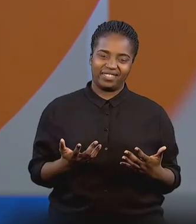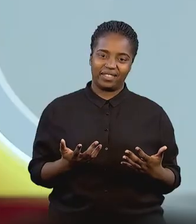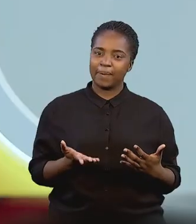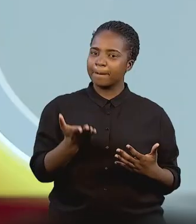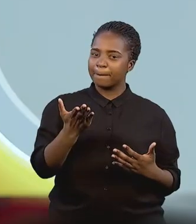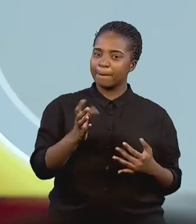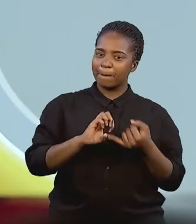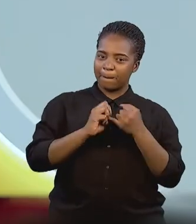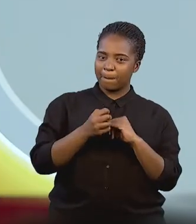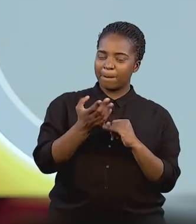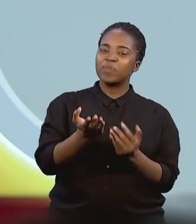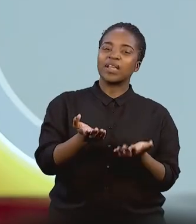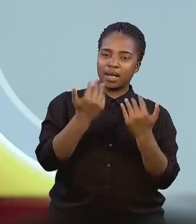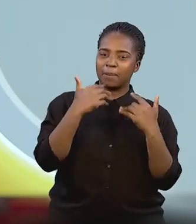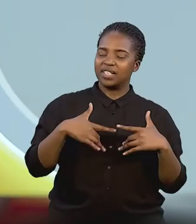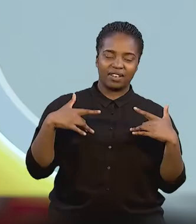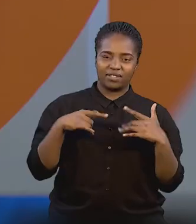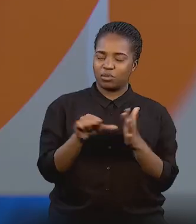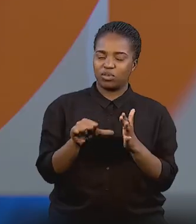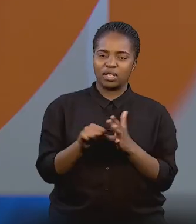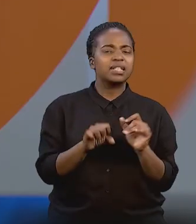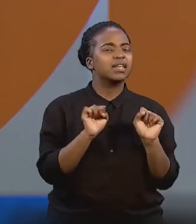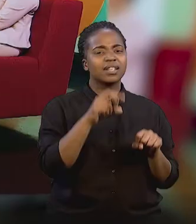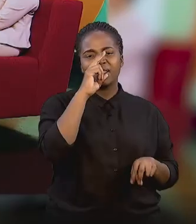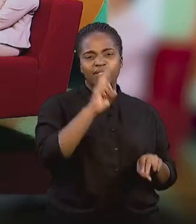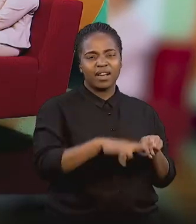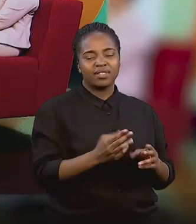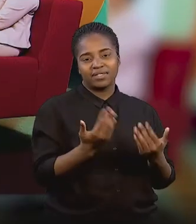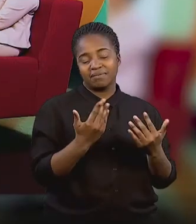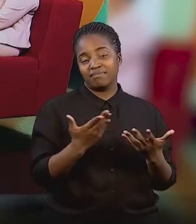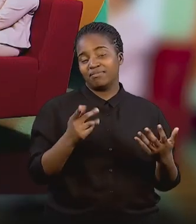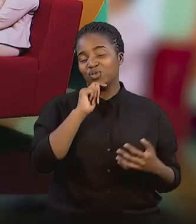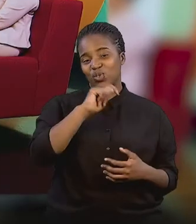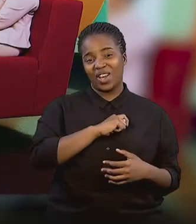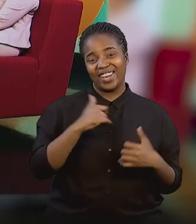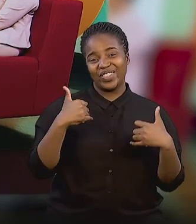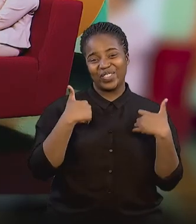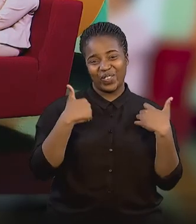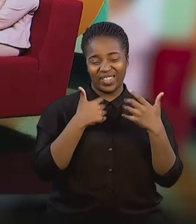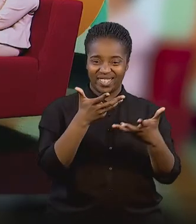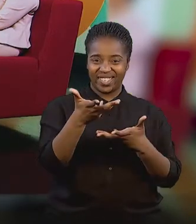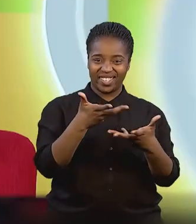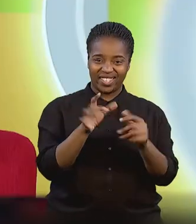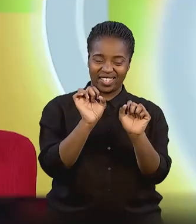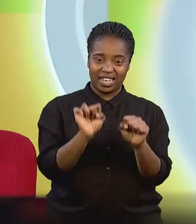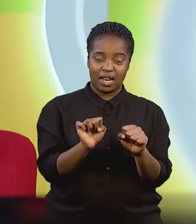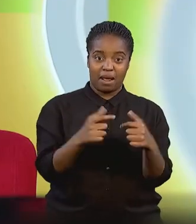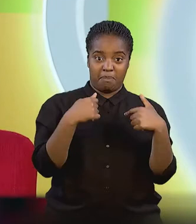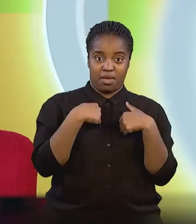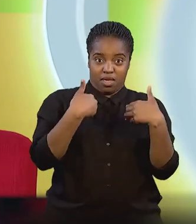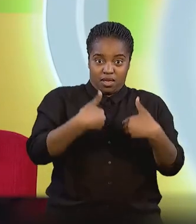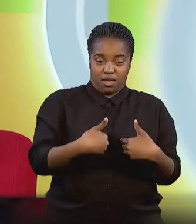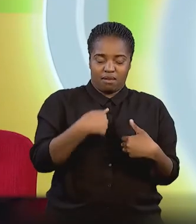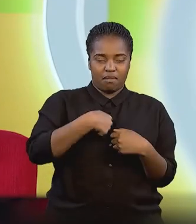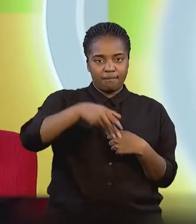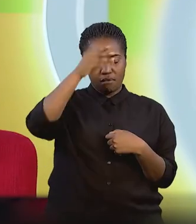You were just trying to say to everyone, come, let's live. Yeah, let's just have fun. I must say, guys, I've enjoyed the conversation. I think for myself as